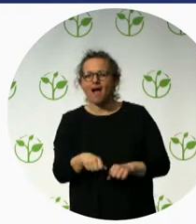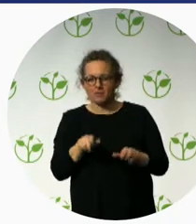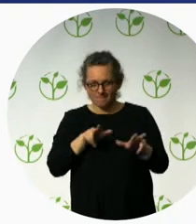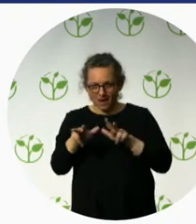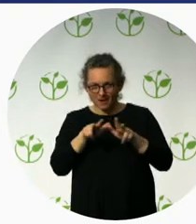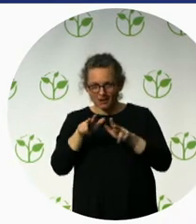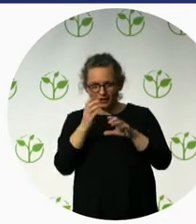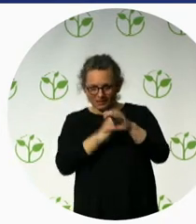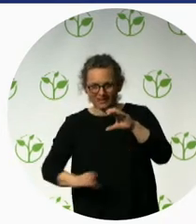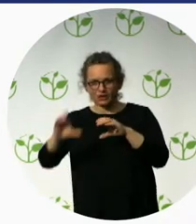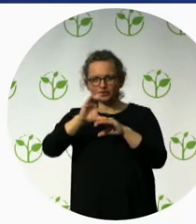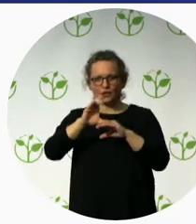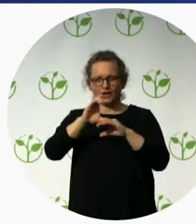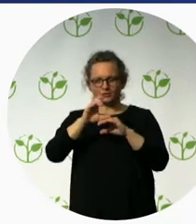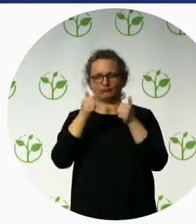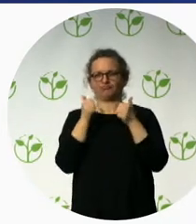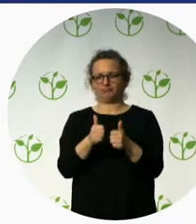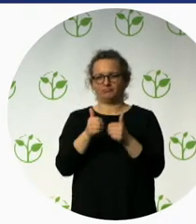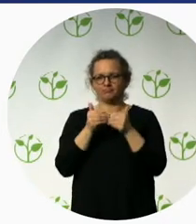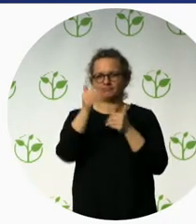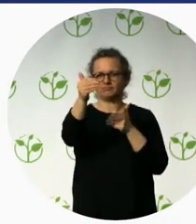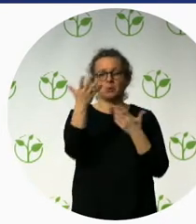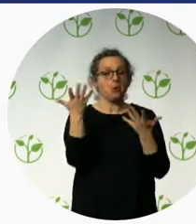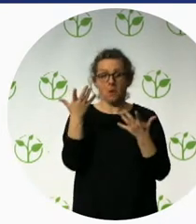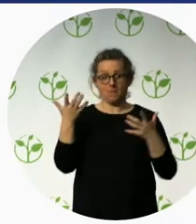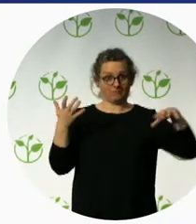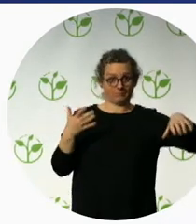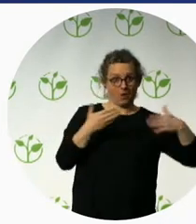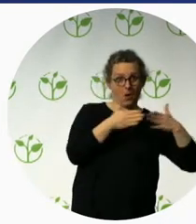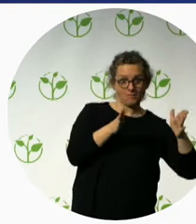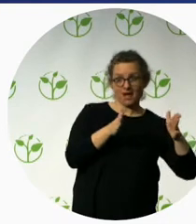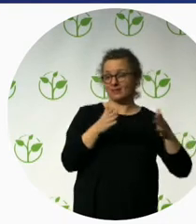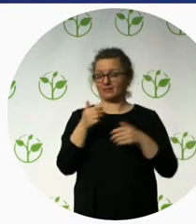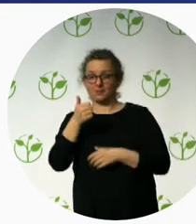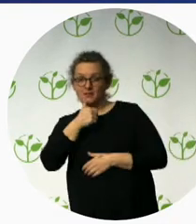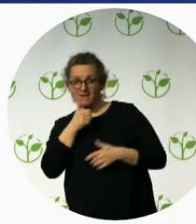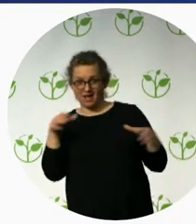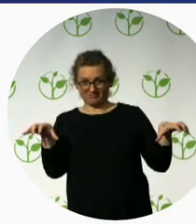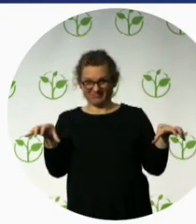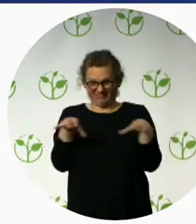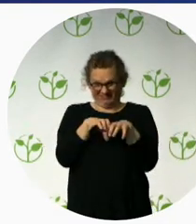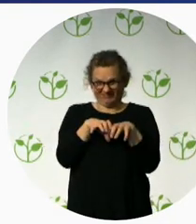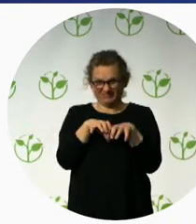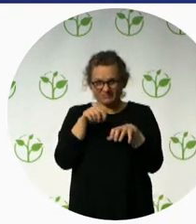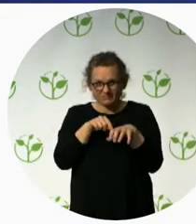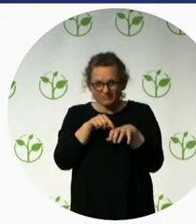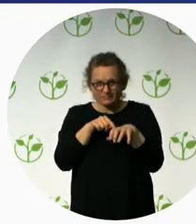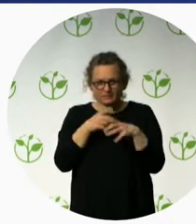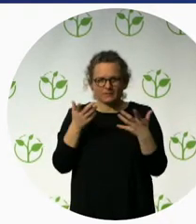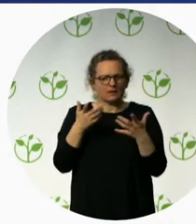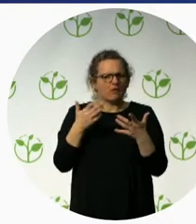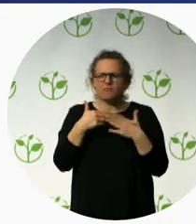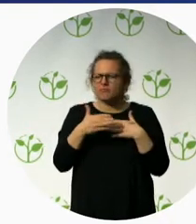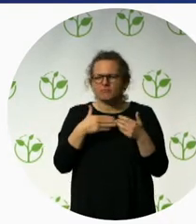including the German Technical Organization, the Belgian Development Agency, and the Corporation for Export